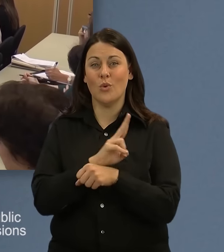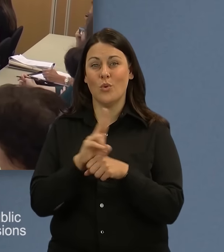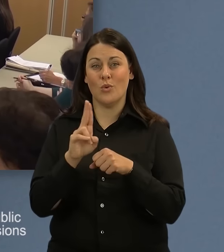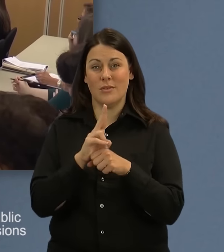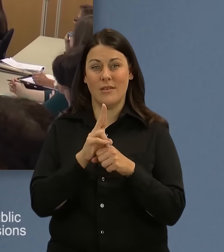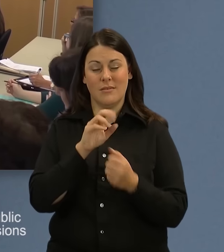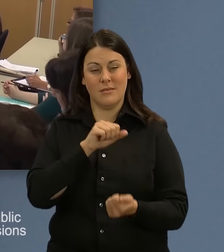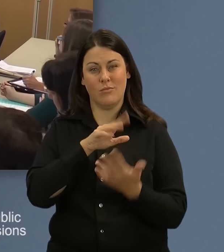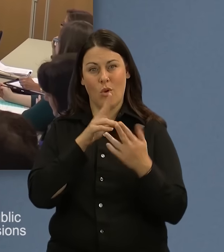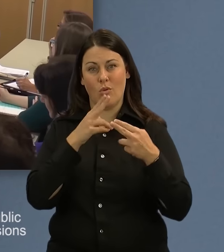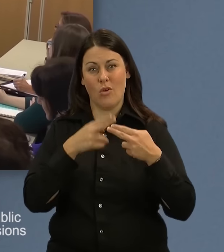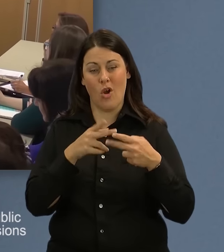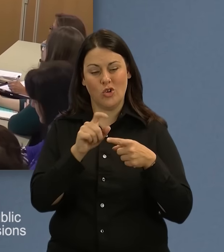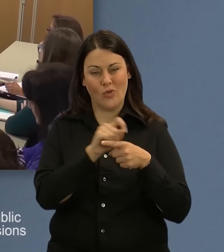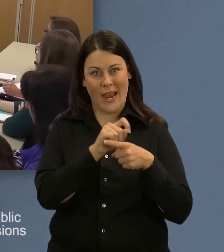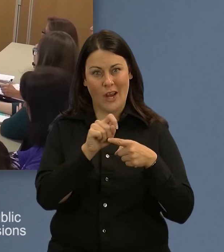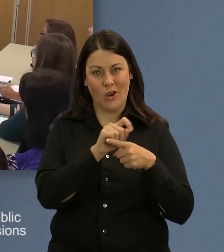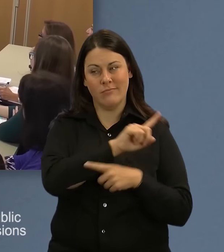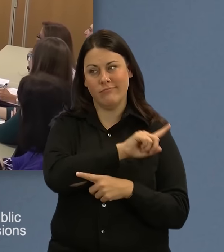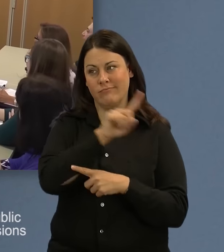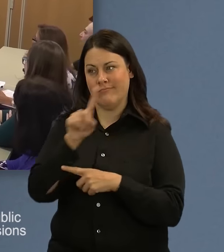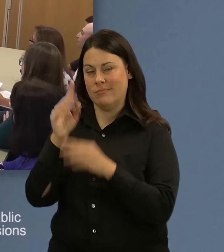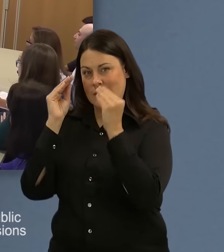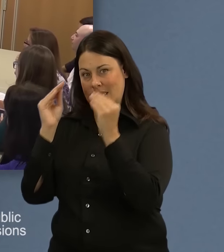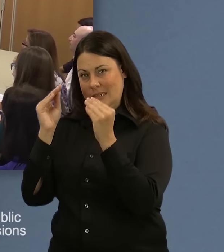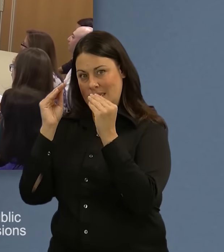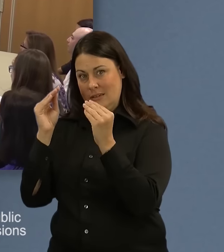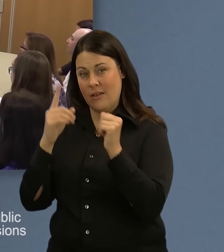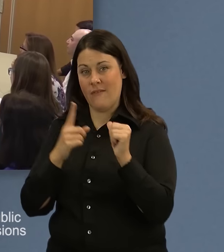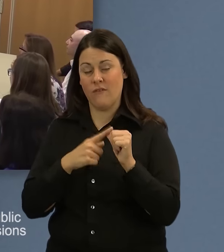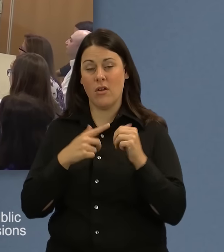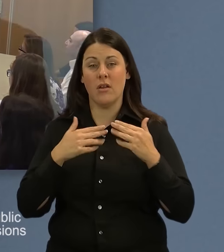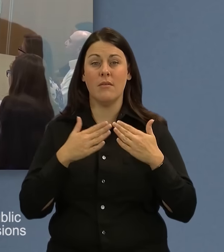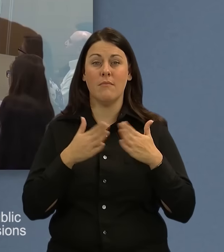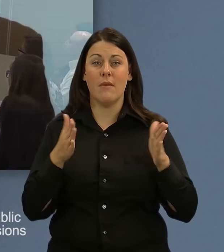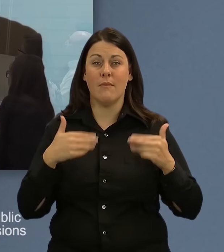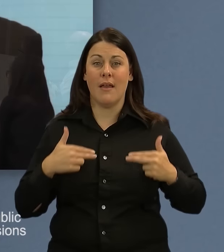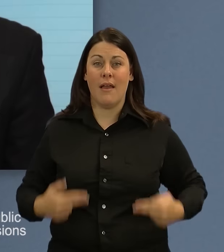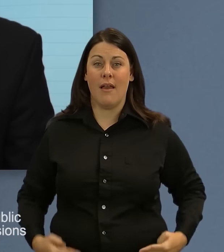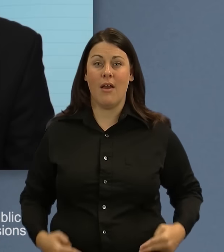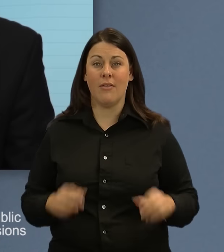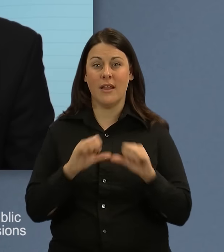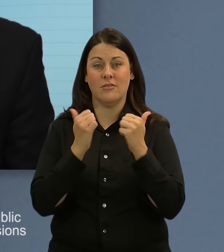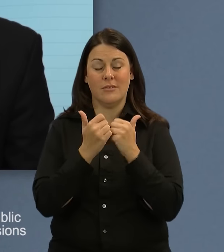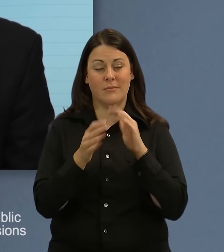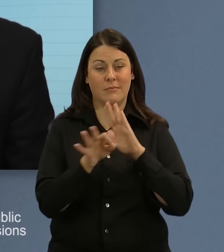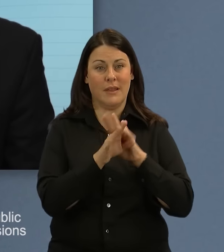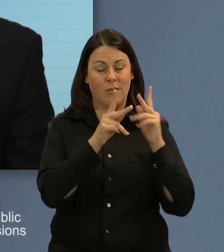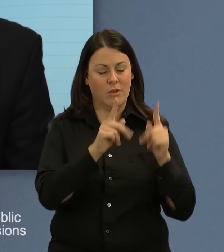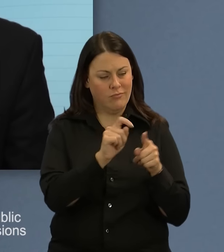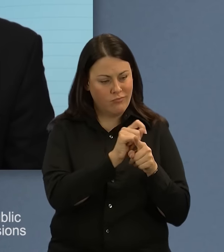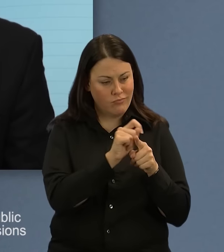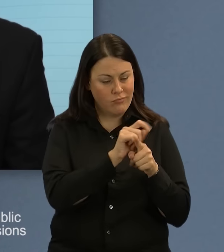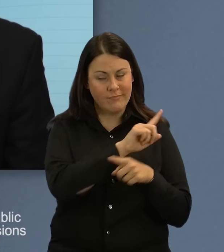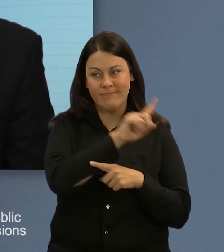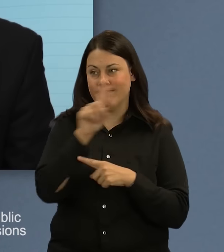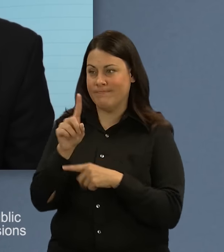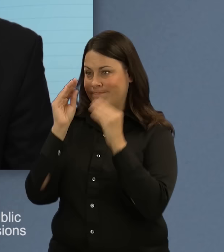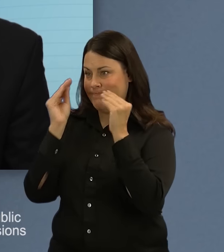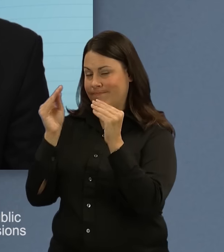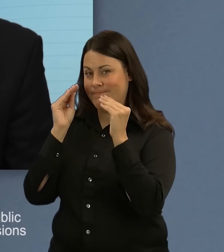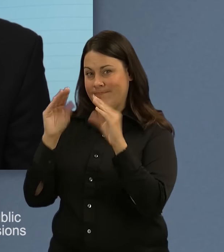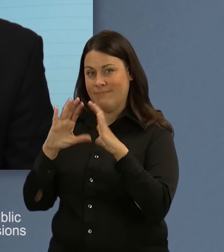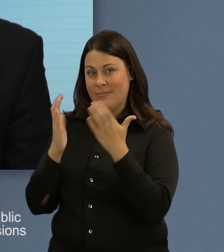approach, and the trainers are selected by local public health agencies. PH Strider is divided into four